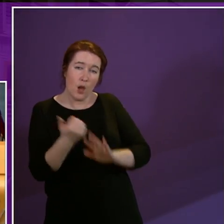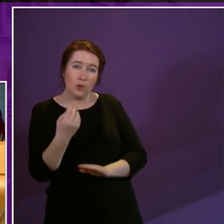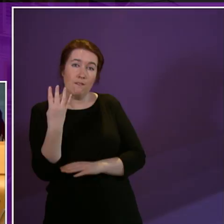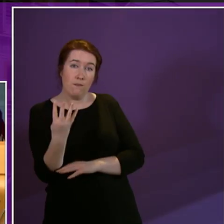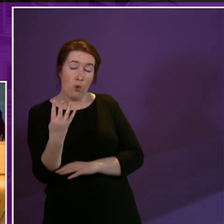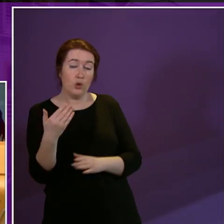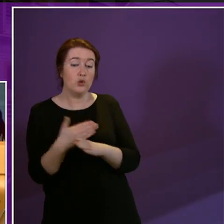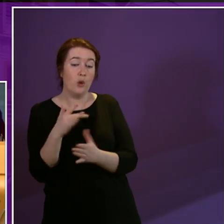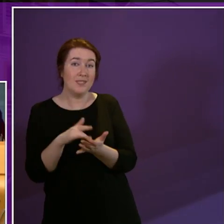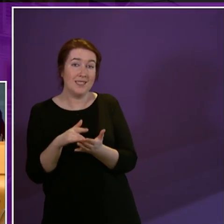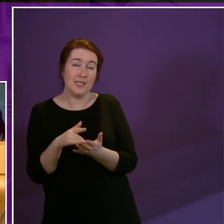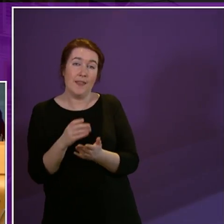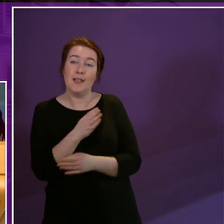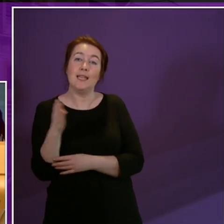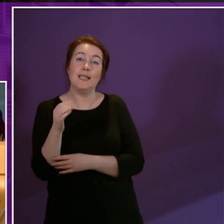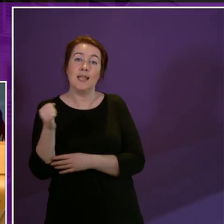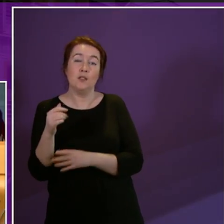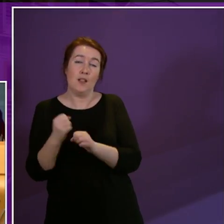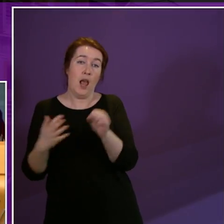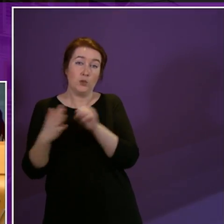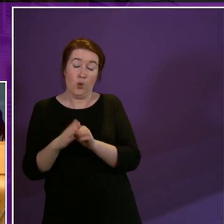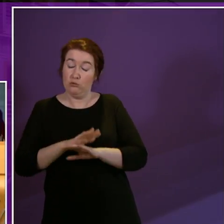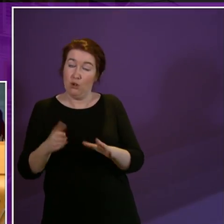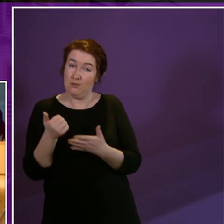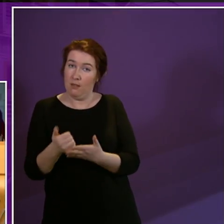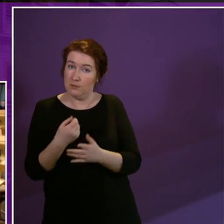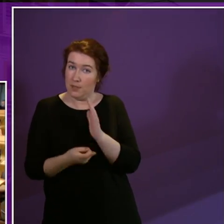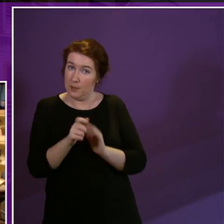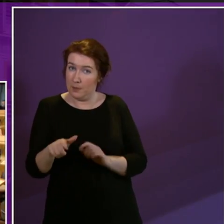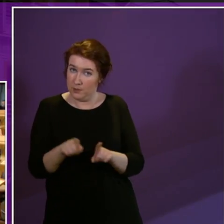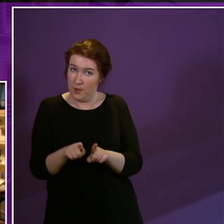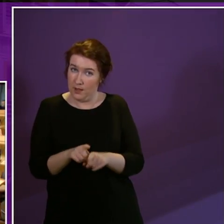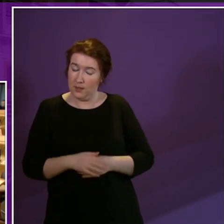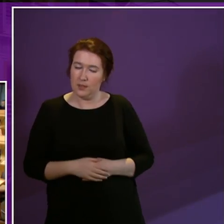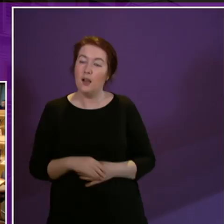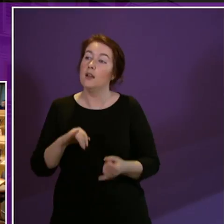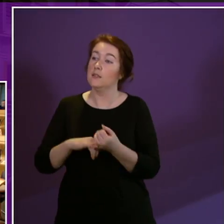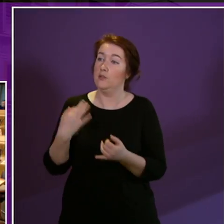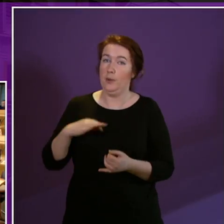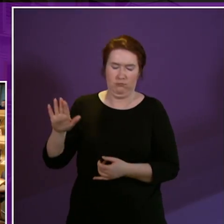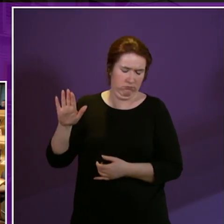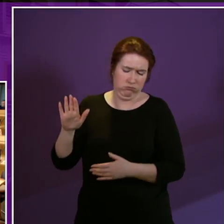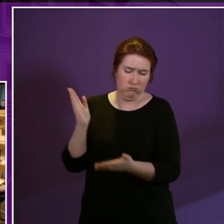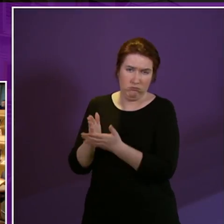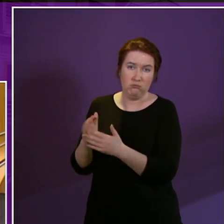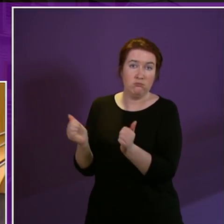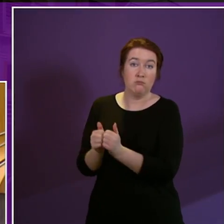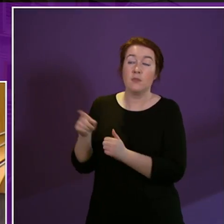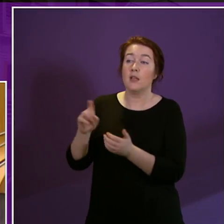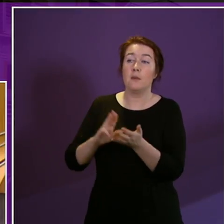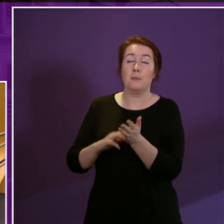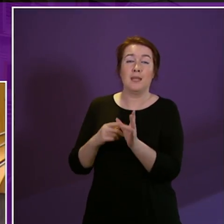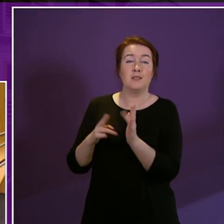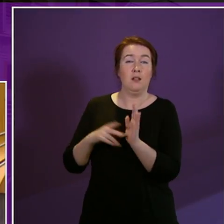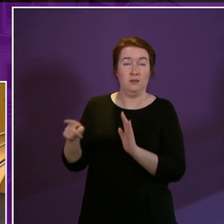the job centres in the East End of Glasgow is not going to help disabled people. Ms White Absolutely Mr Mason is absolutely